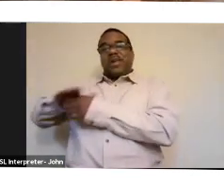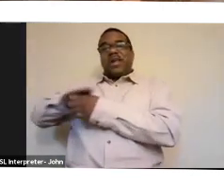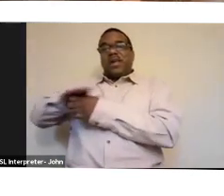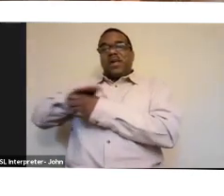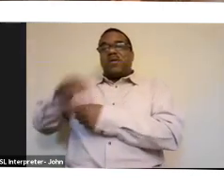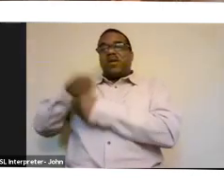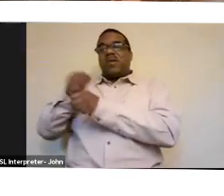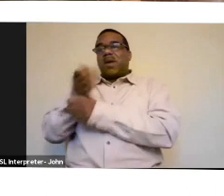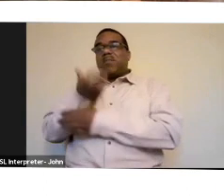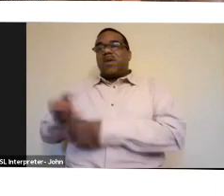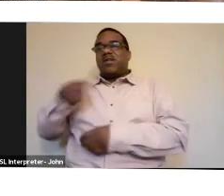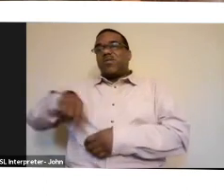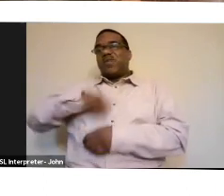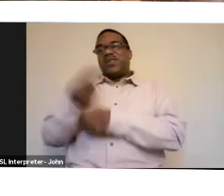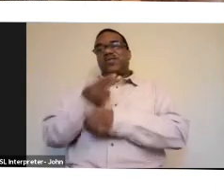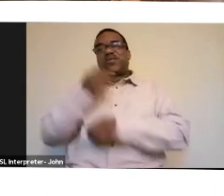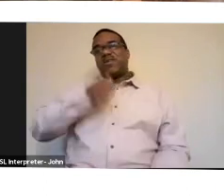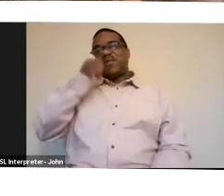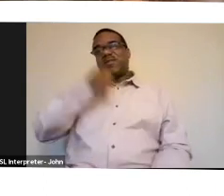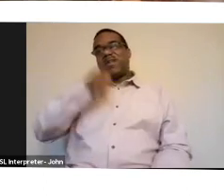that we use on a daily basis.